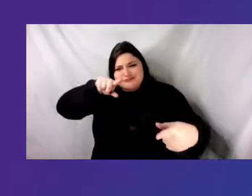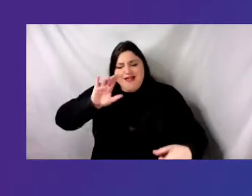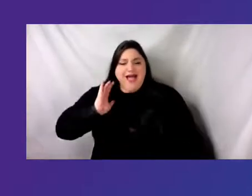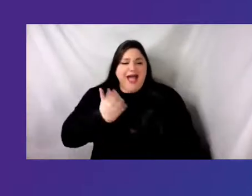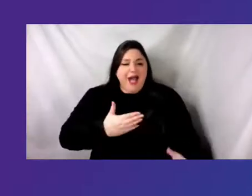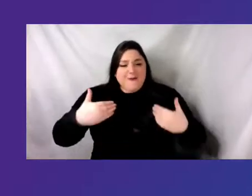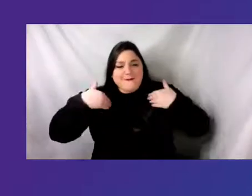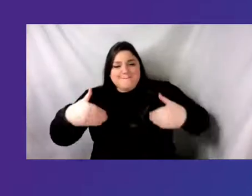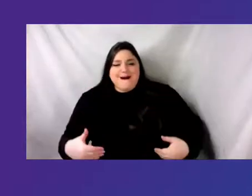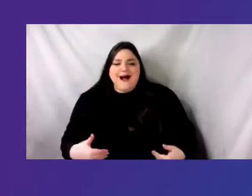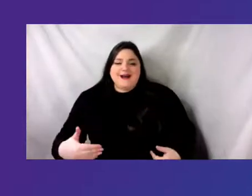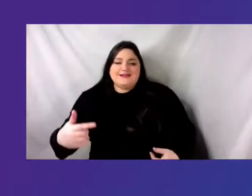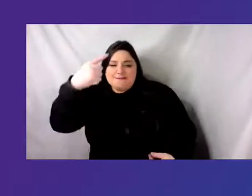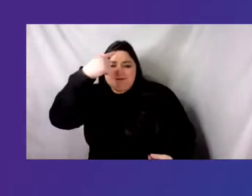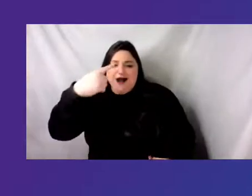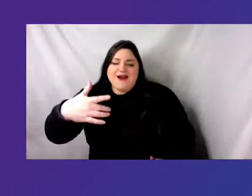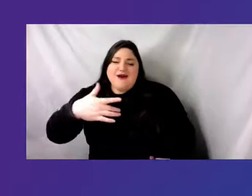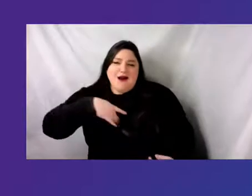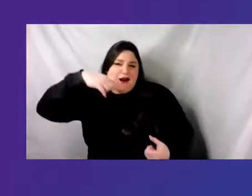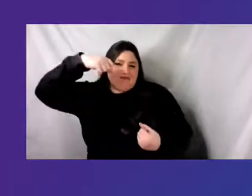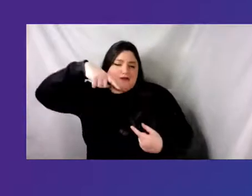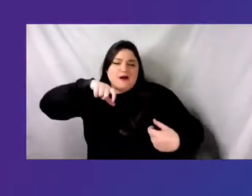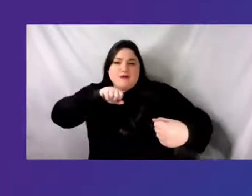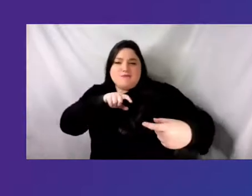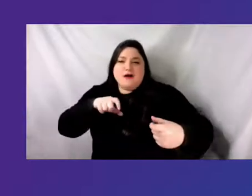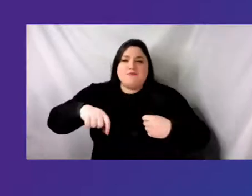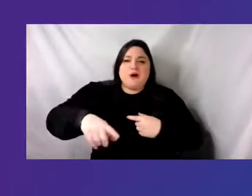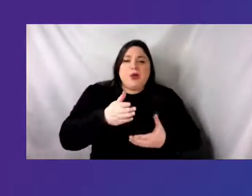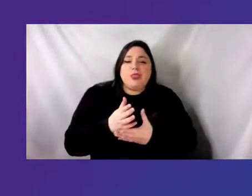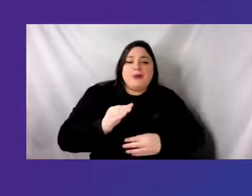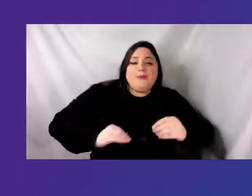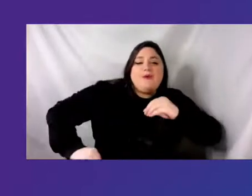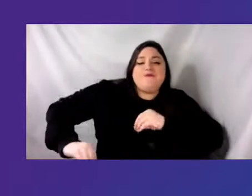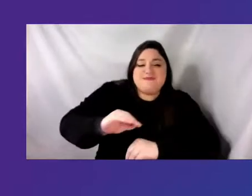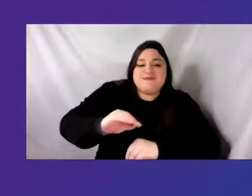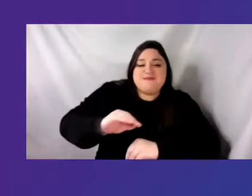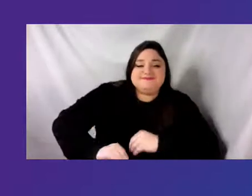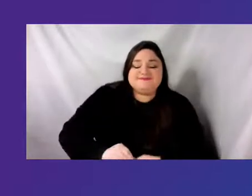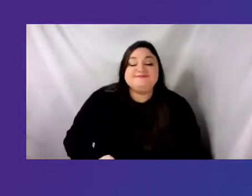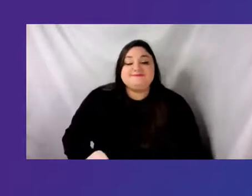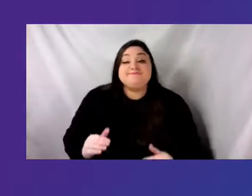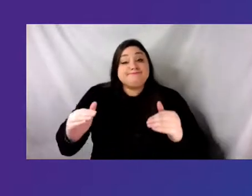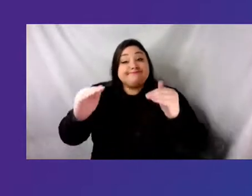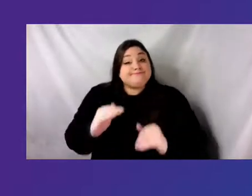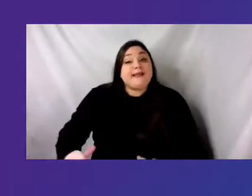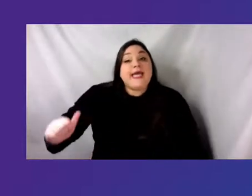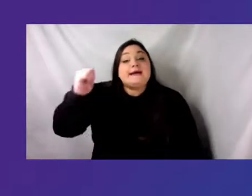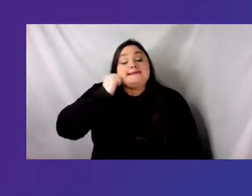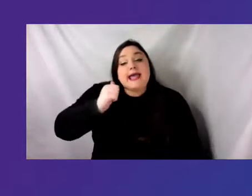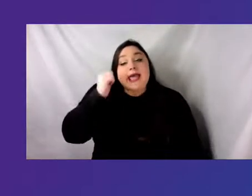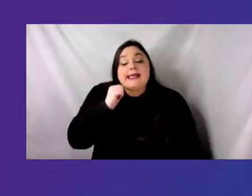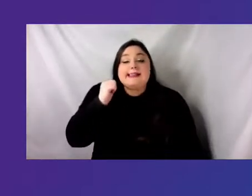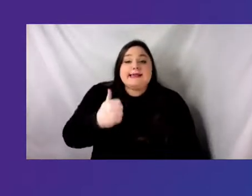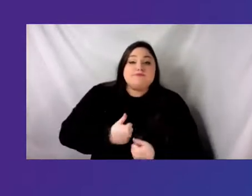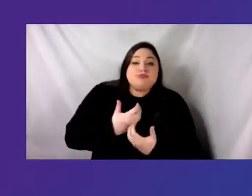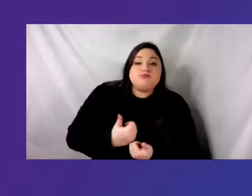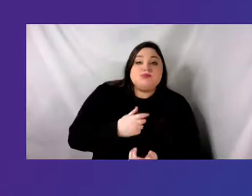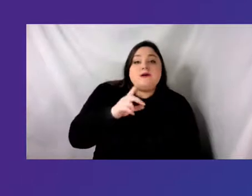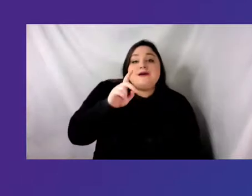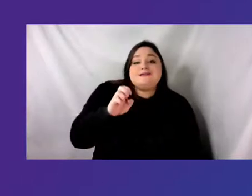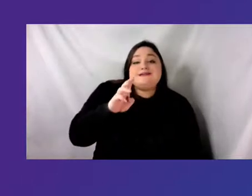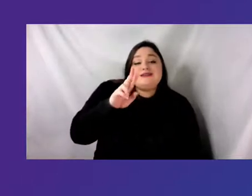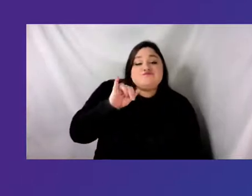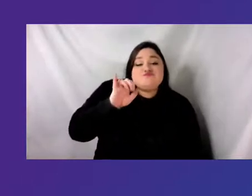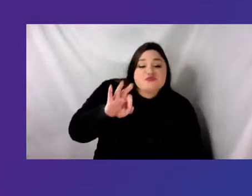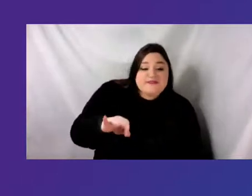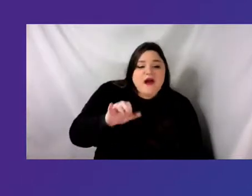daily debrief led by experienced dance artist facilitators where we can connect as a group compare notes and